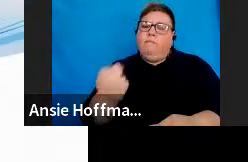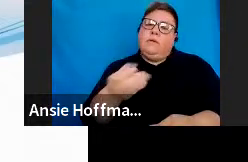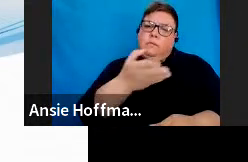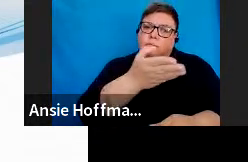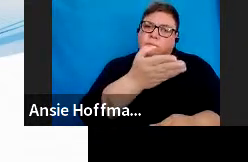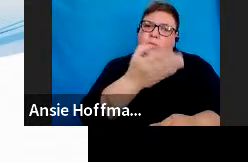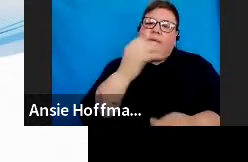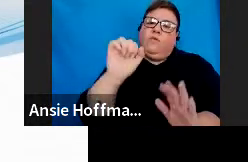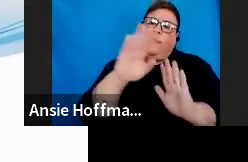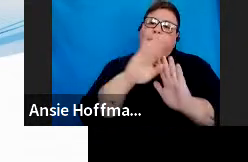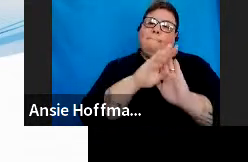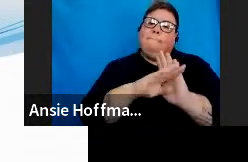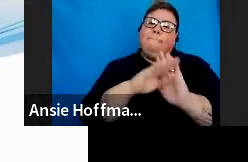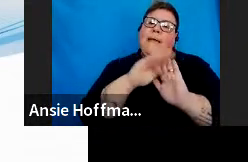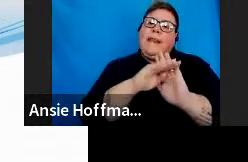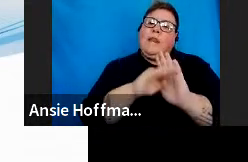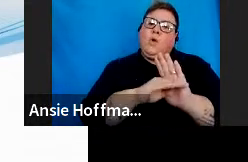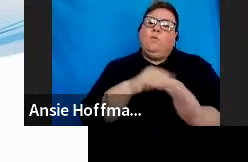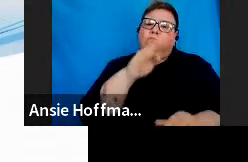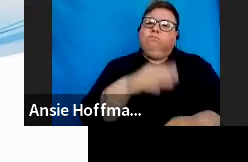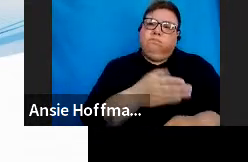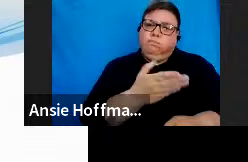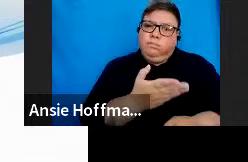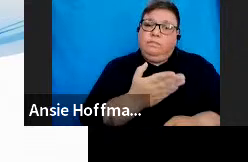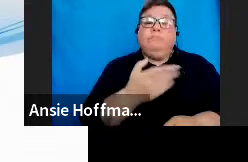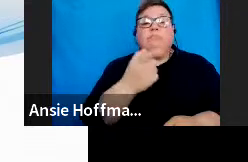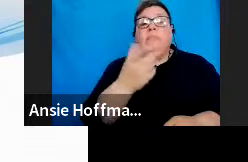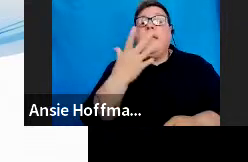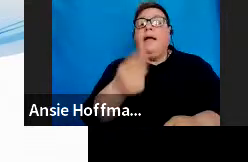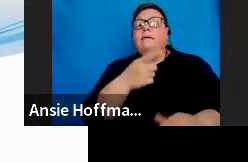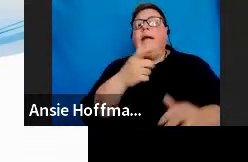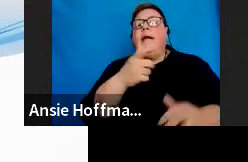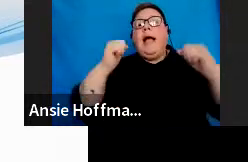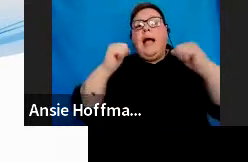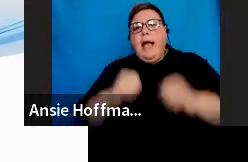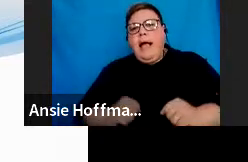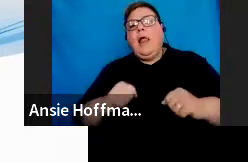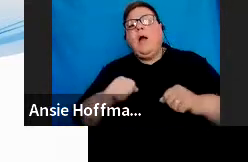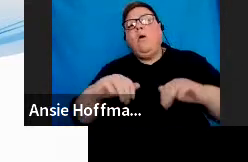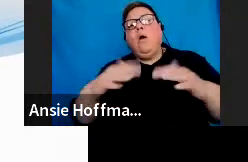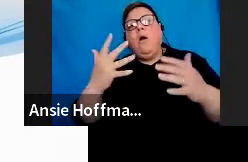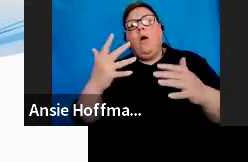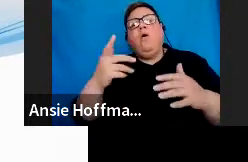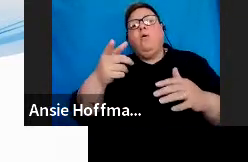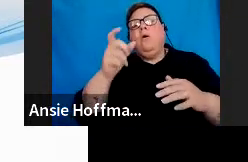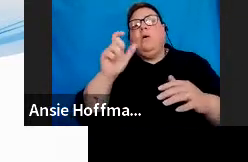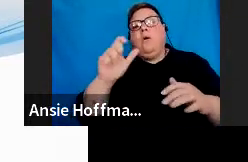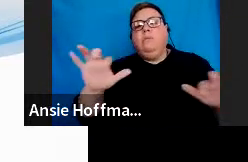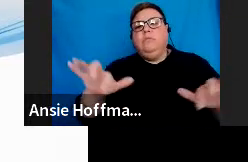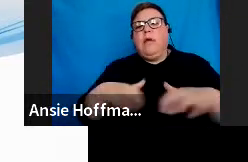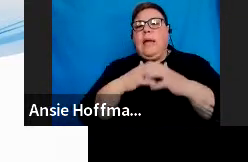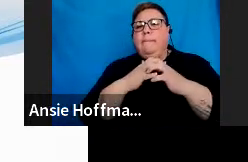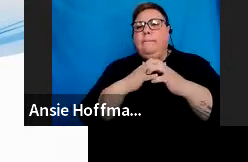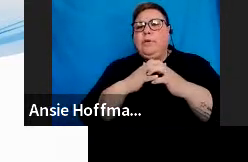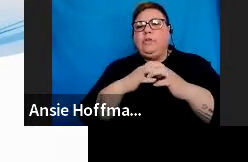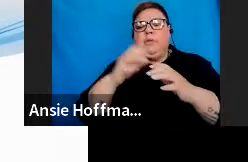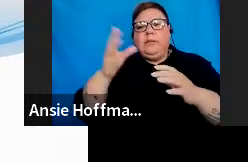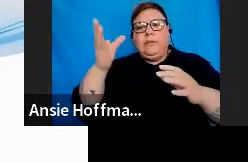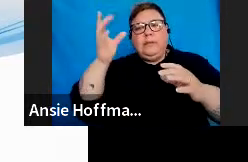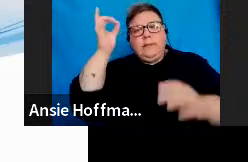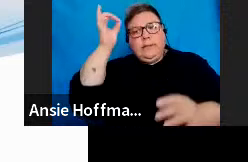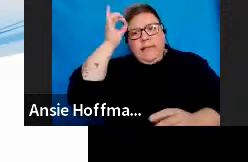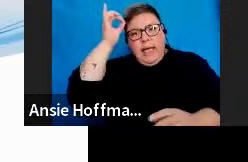on your e-filing. This functionality allows you to merge profiles into one in order to better manage the